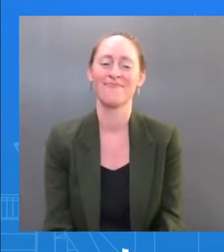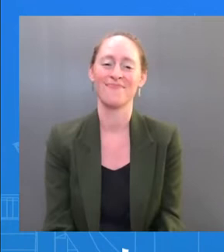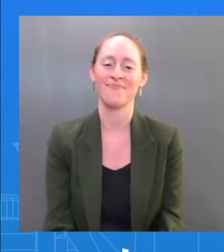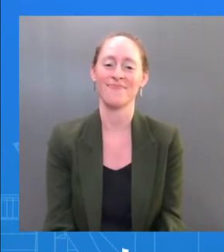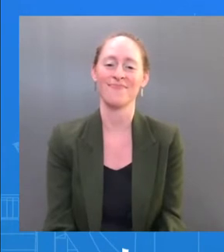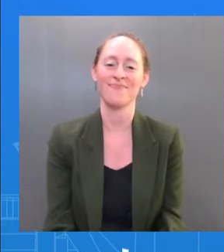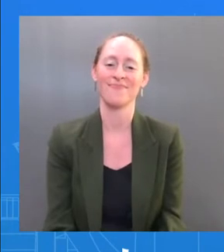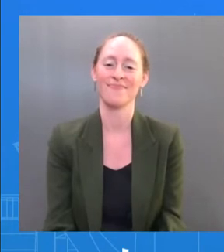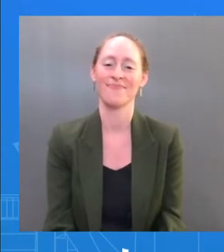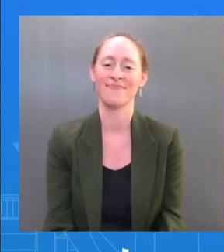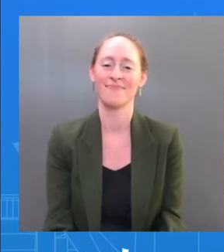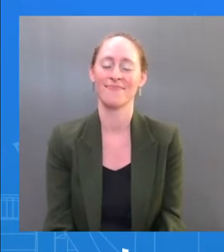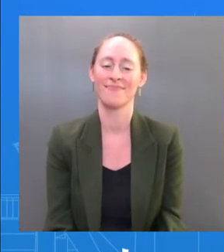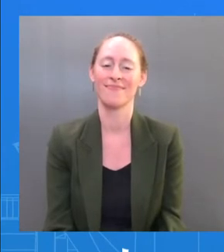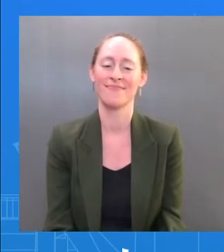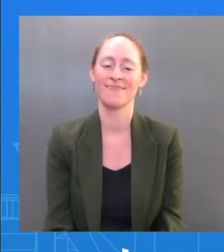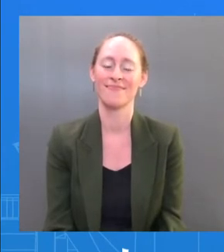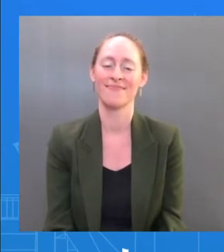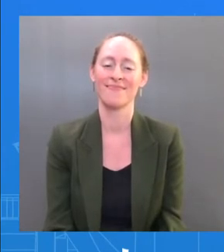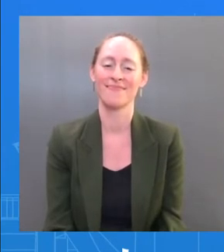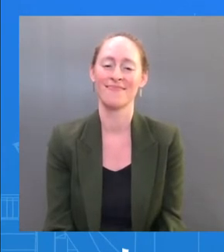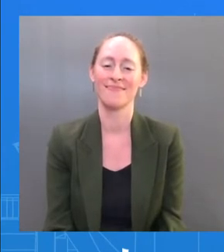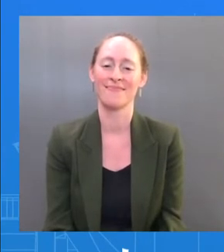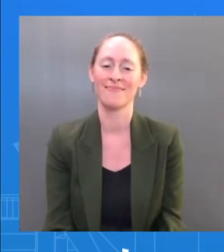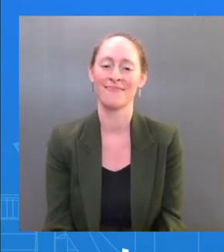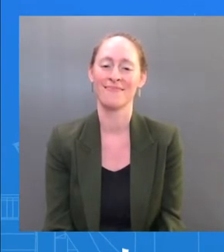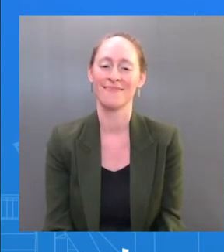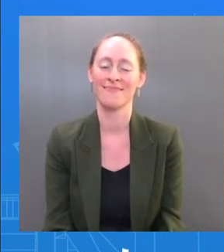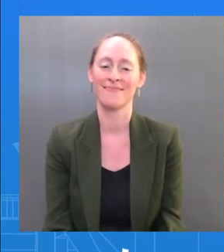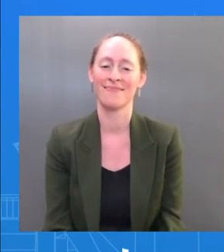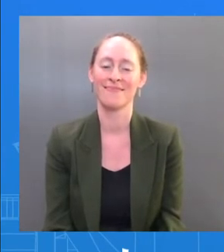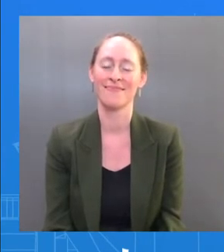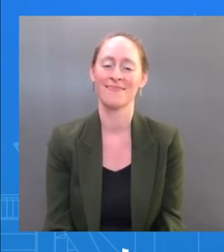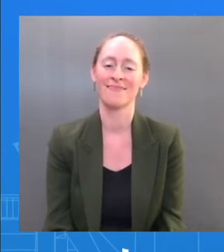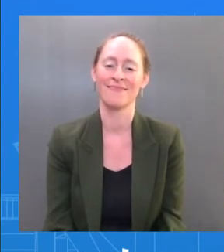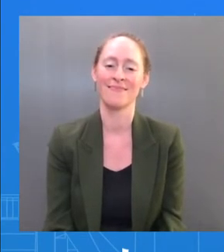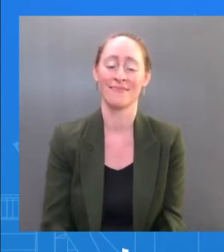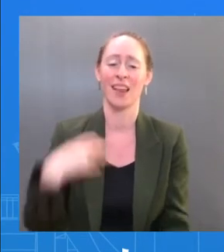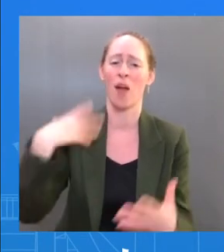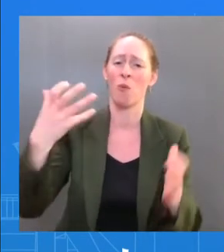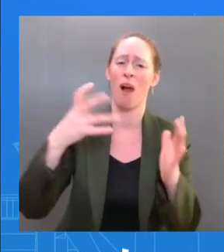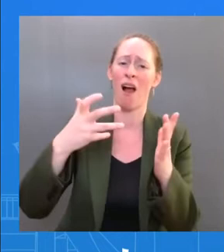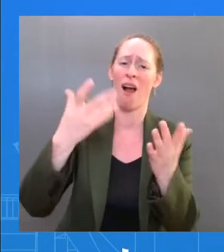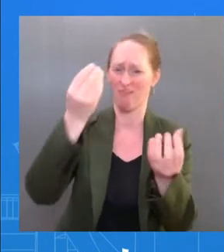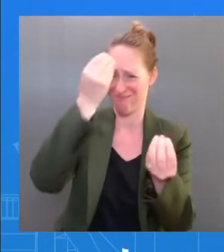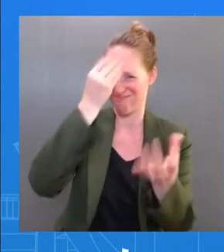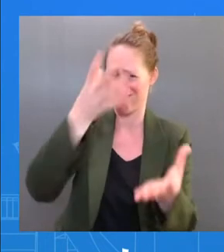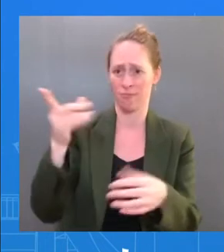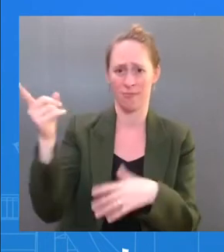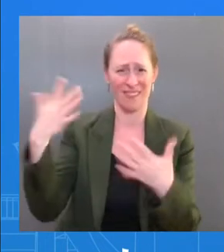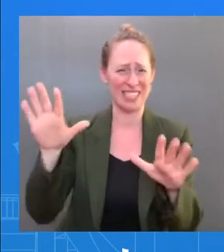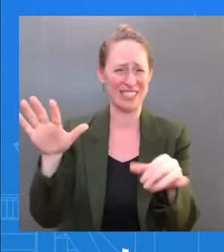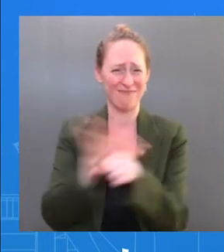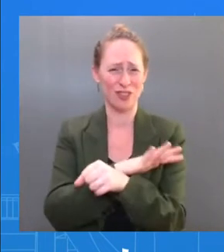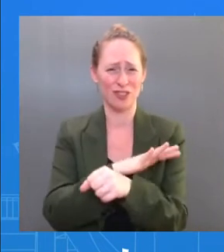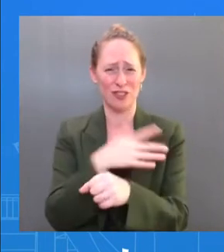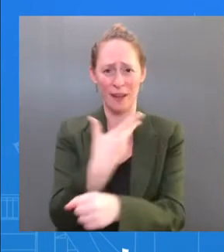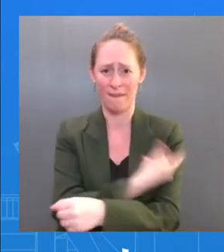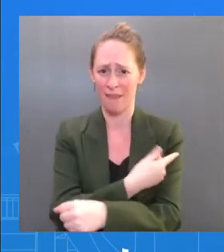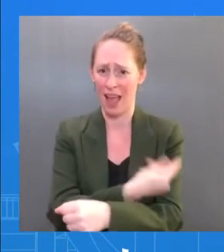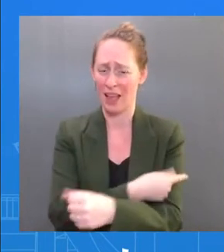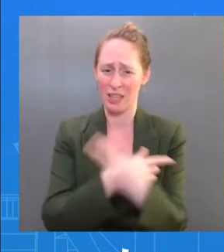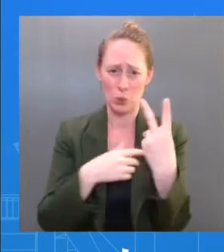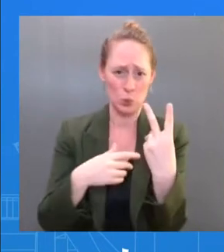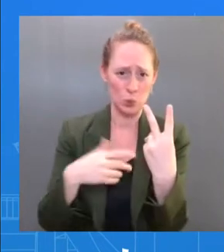You know, because the President is fully vaccinated, double boosted, his risk of serious illness is